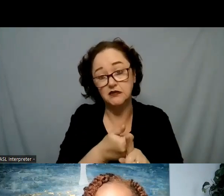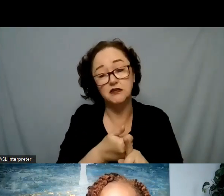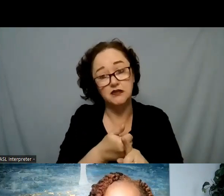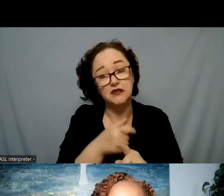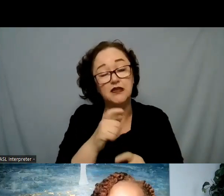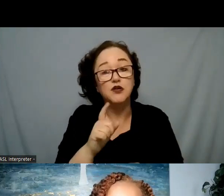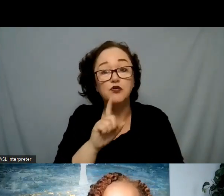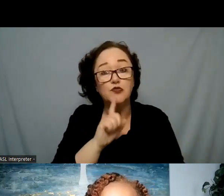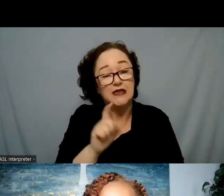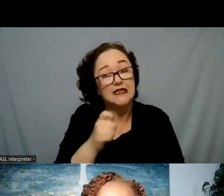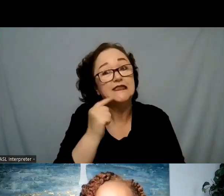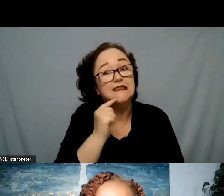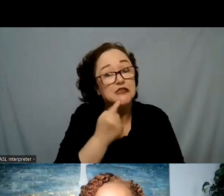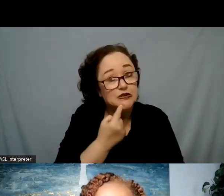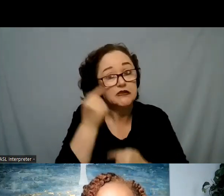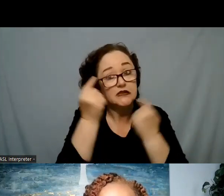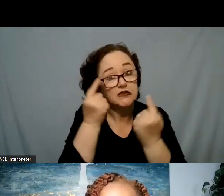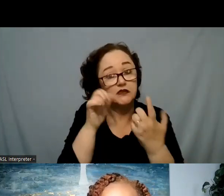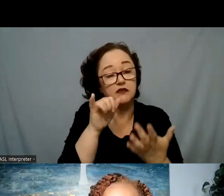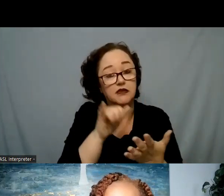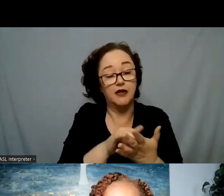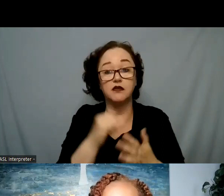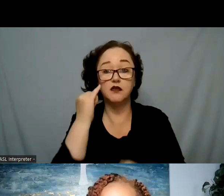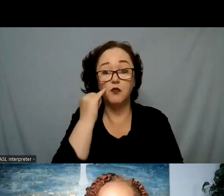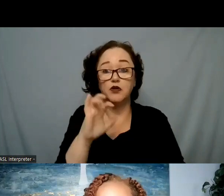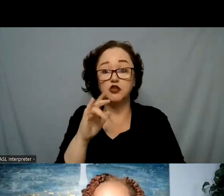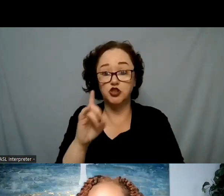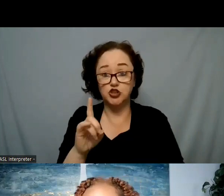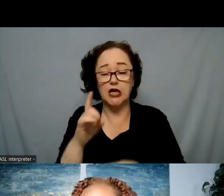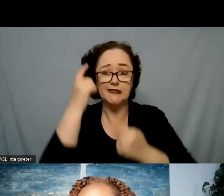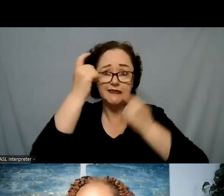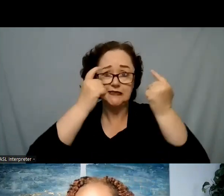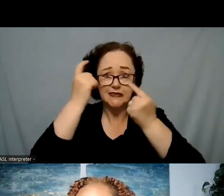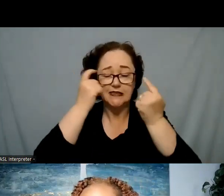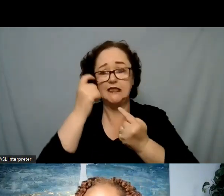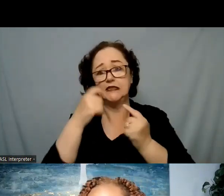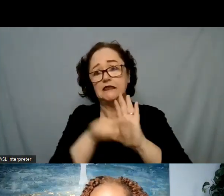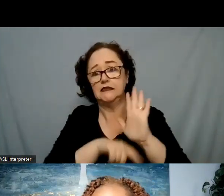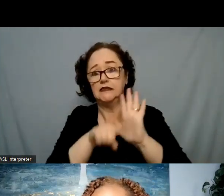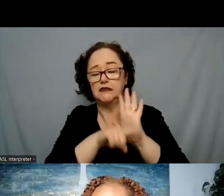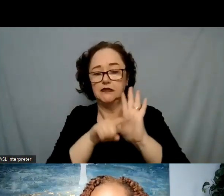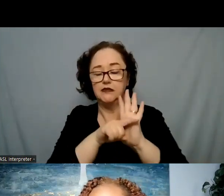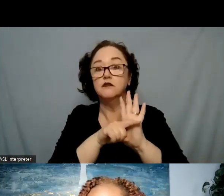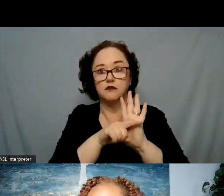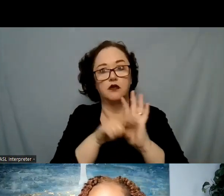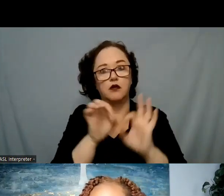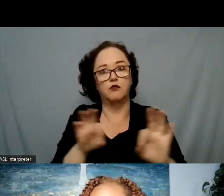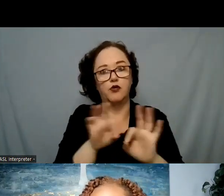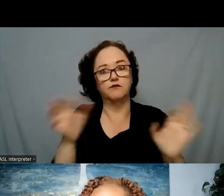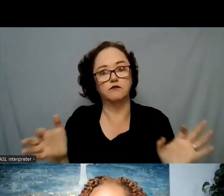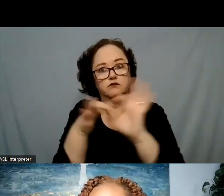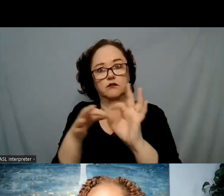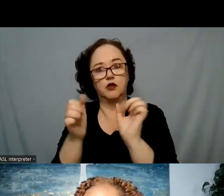and communities that when a child is having these types of thoughts we want to be able to connect them with a licensed mental health professional